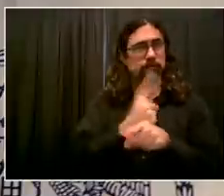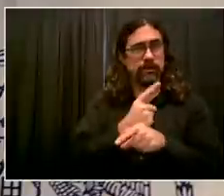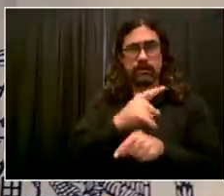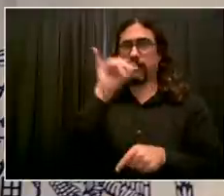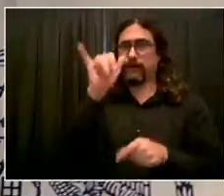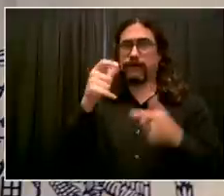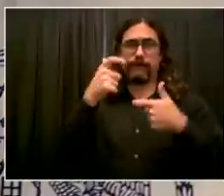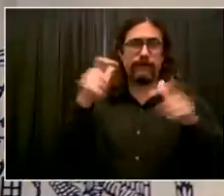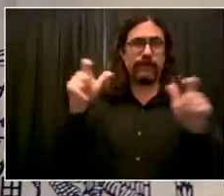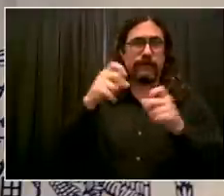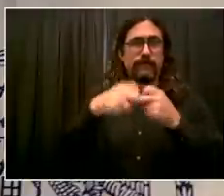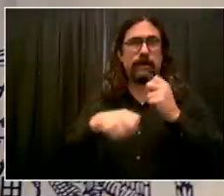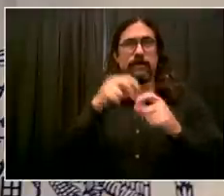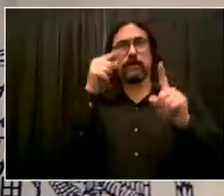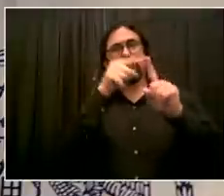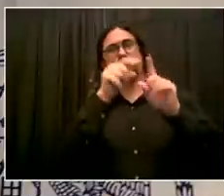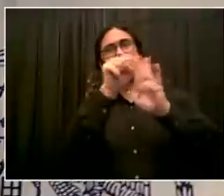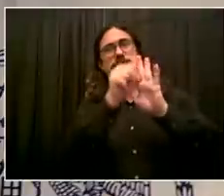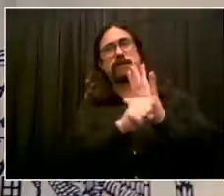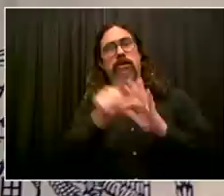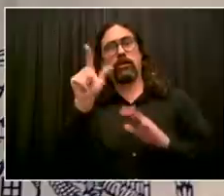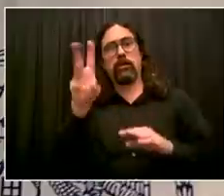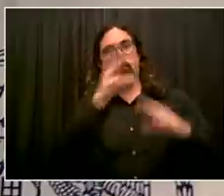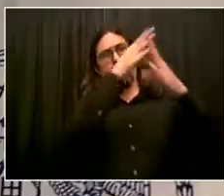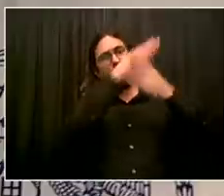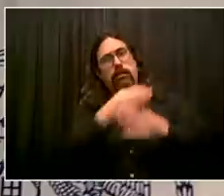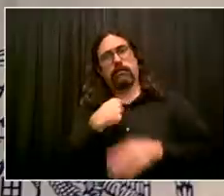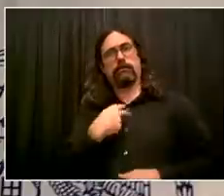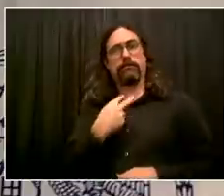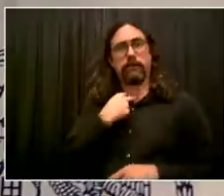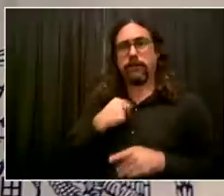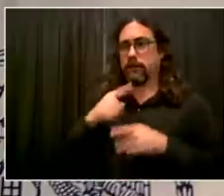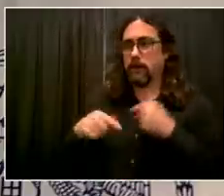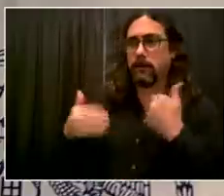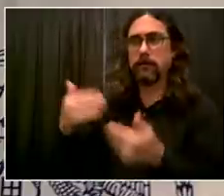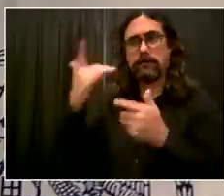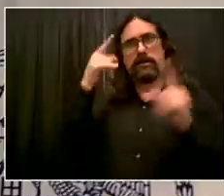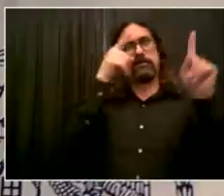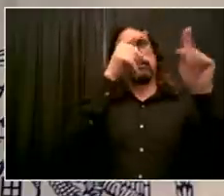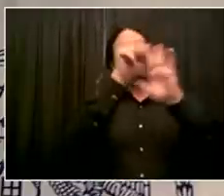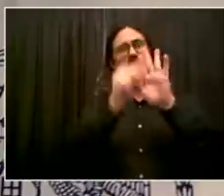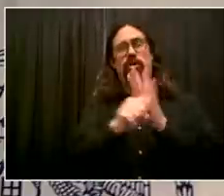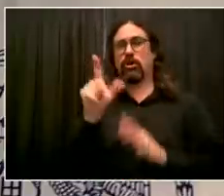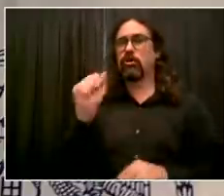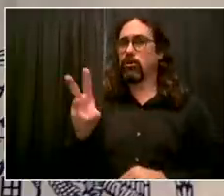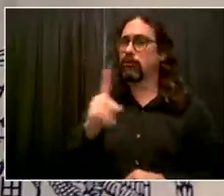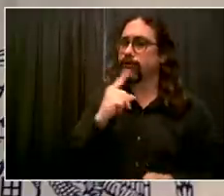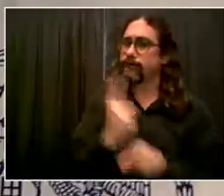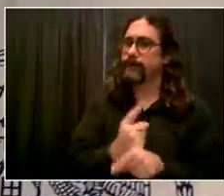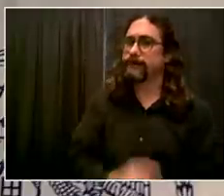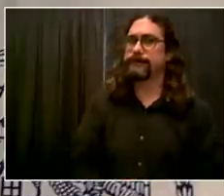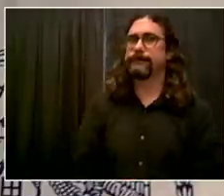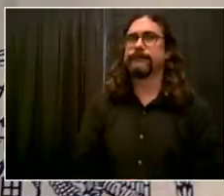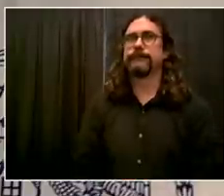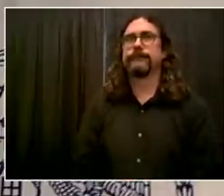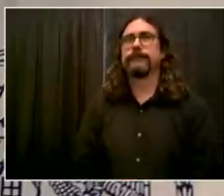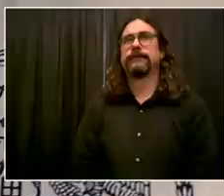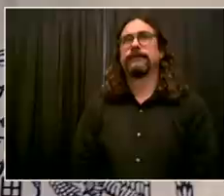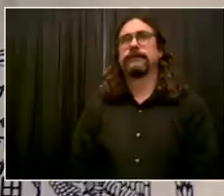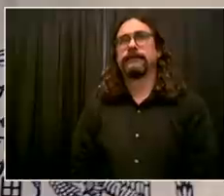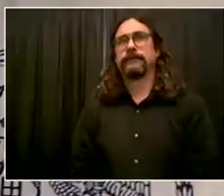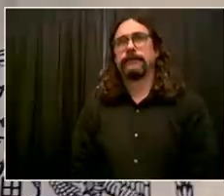think it has ramification for all the work that, for example, the buildings department does in terms of health and safety. I have been at town hall meetings